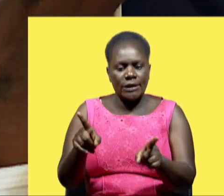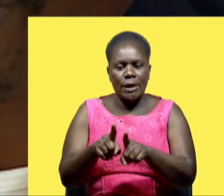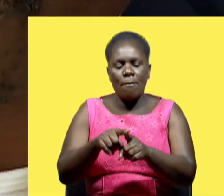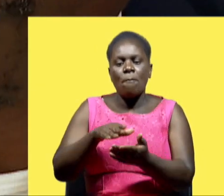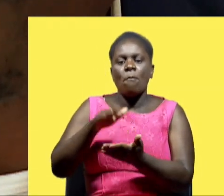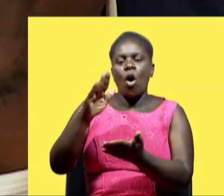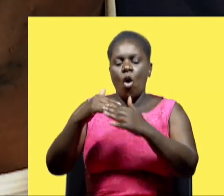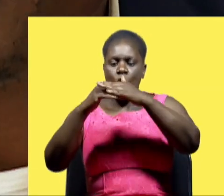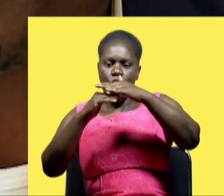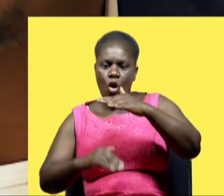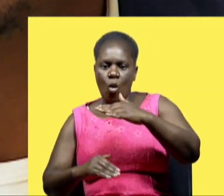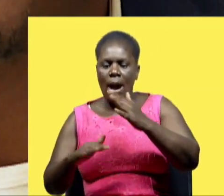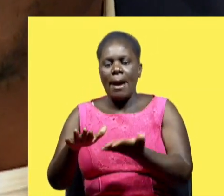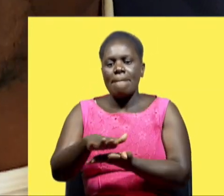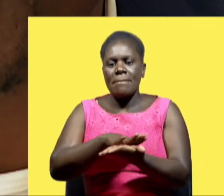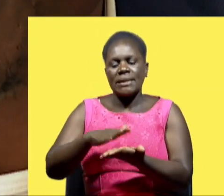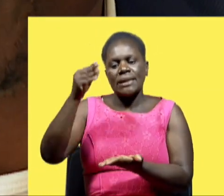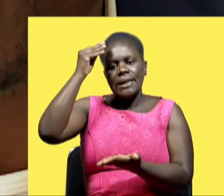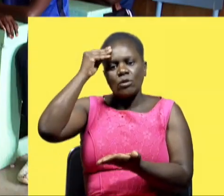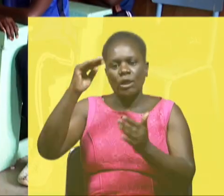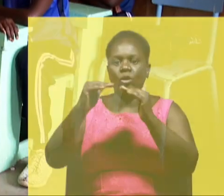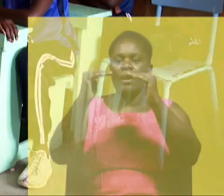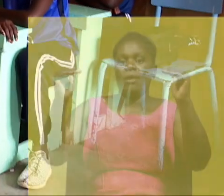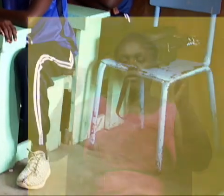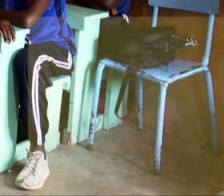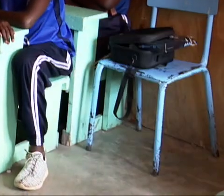bring it much lower to the basic education level